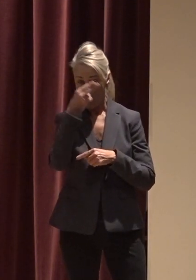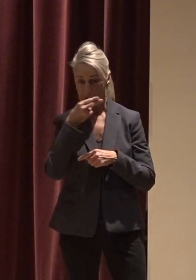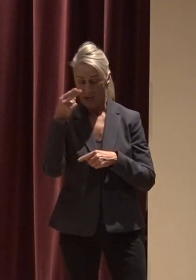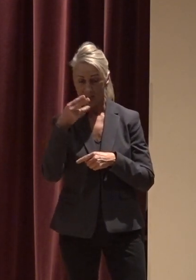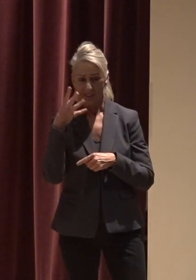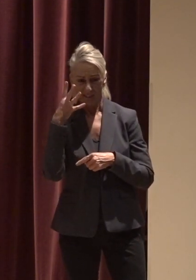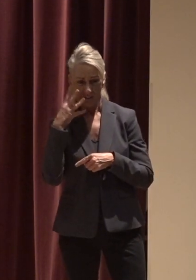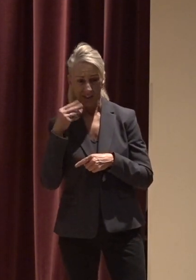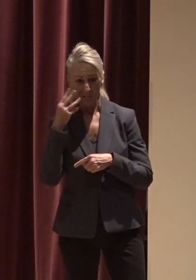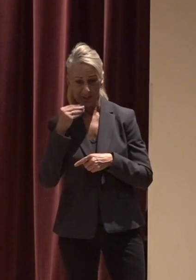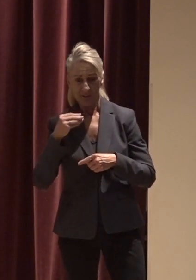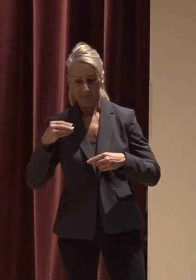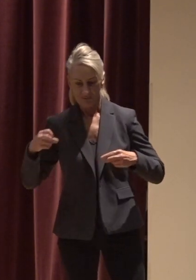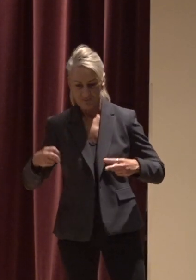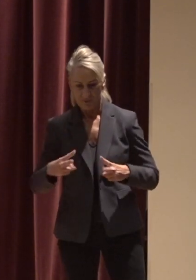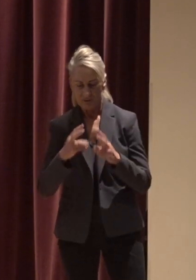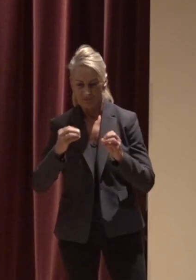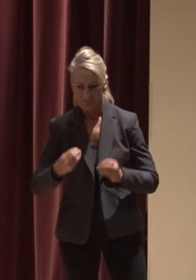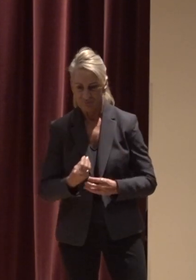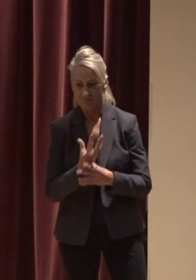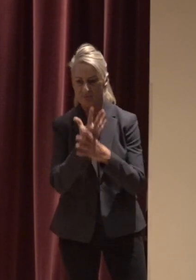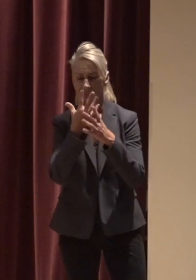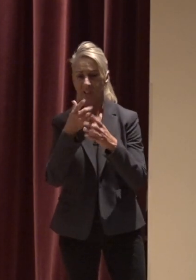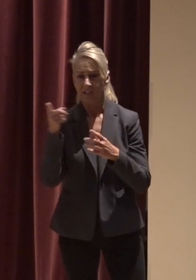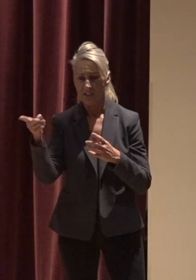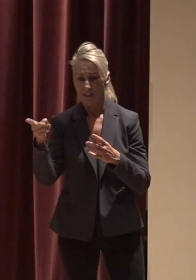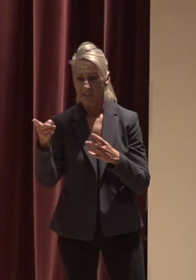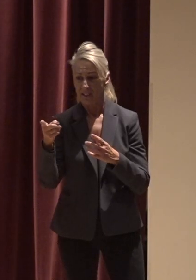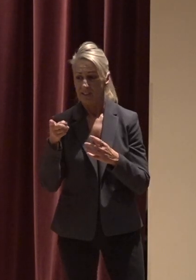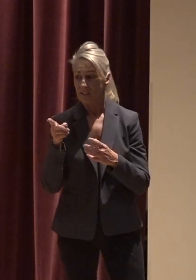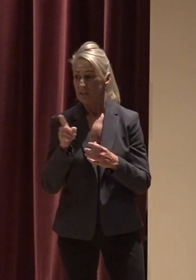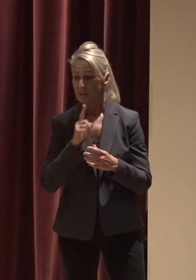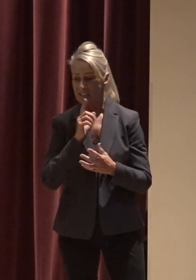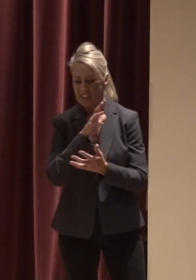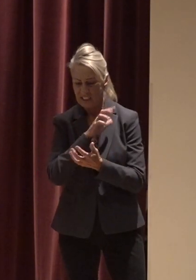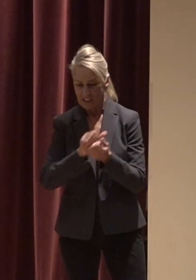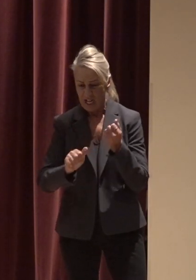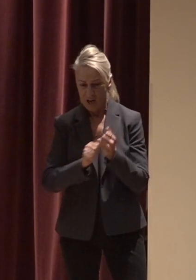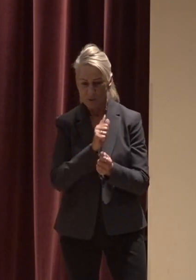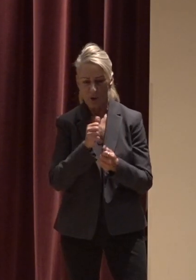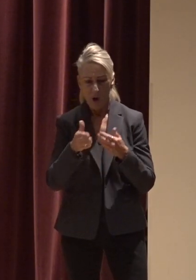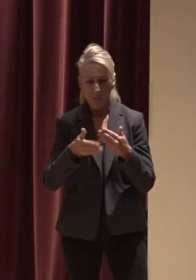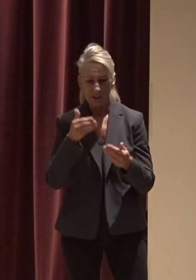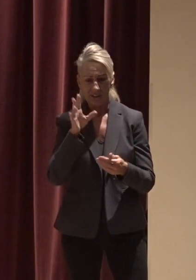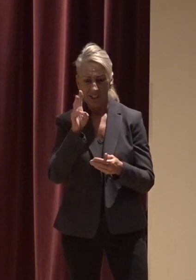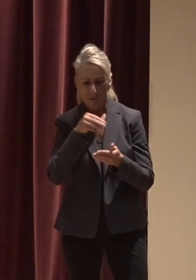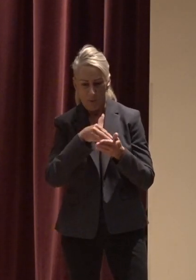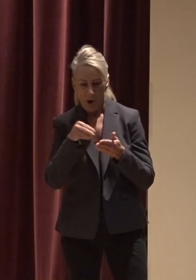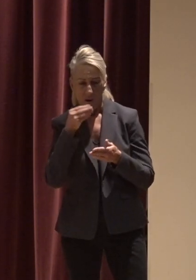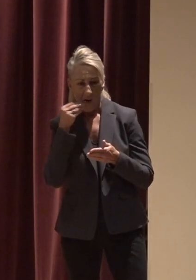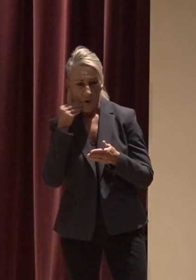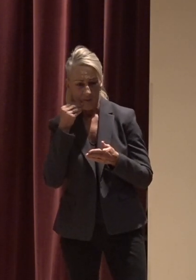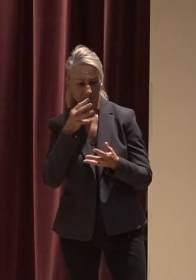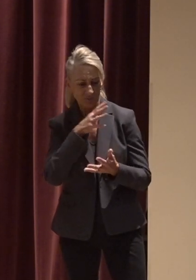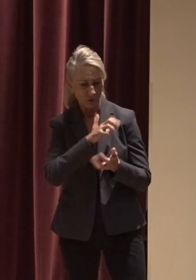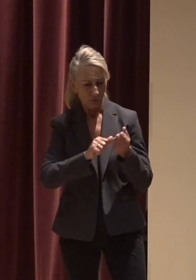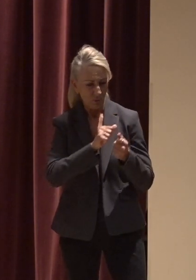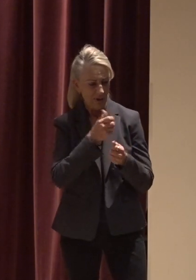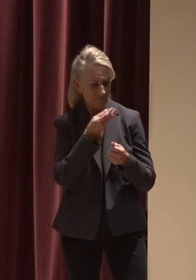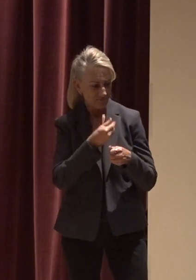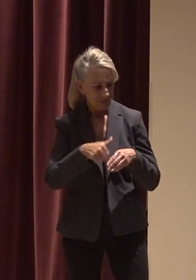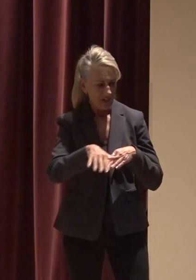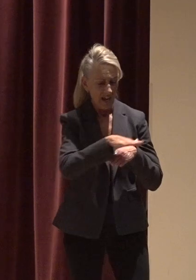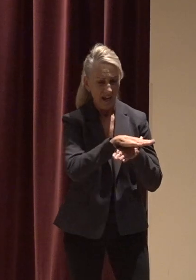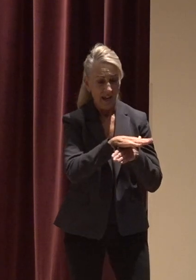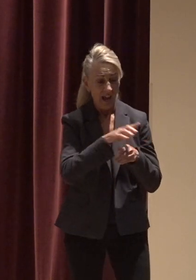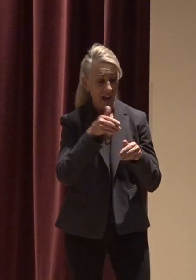active eruption of Kilauea volcano which damaged nearly 700 homes and forever changed the landscape it was followed up